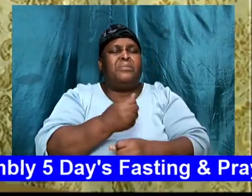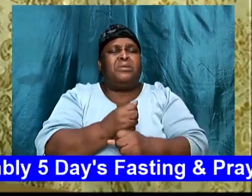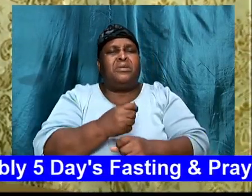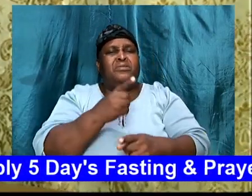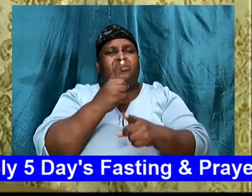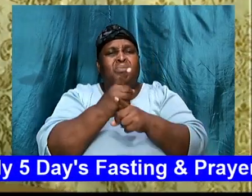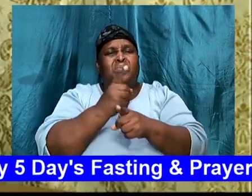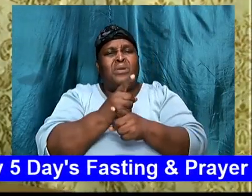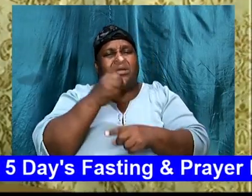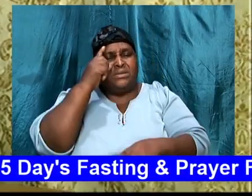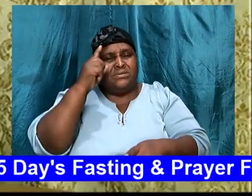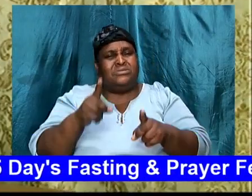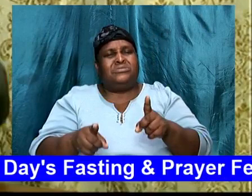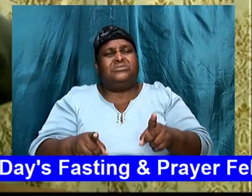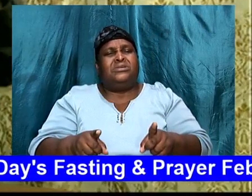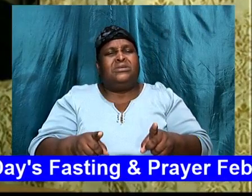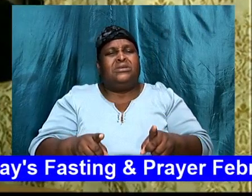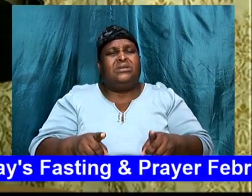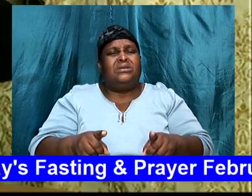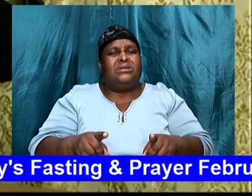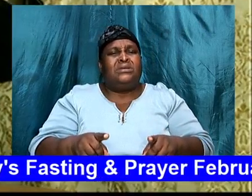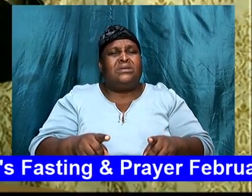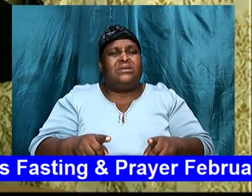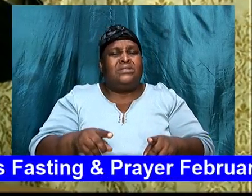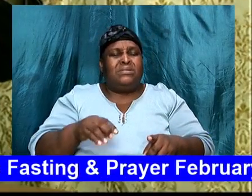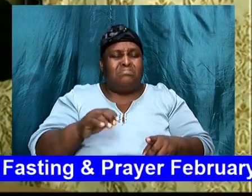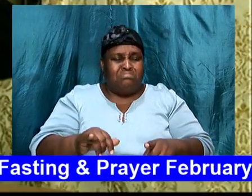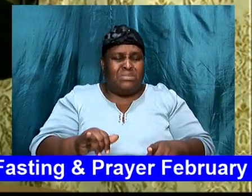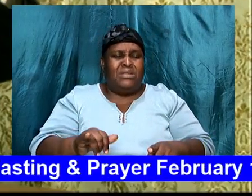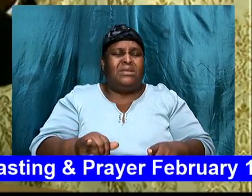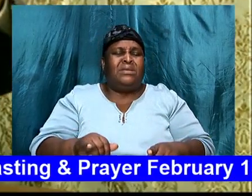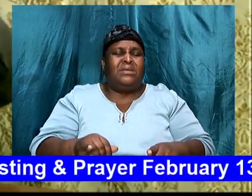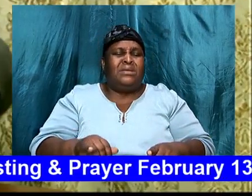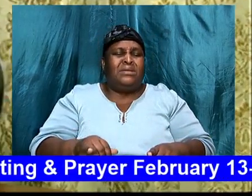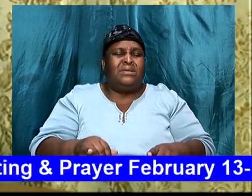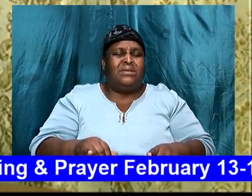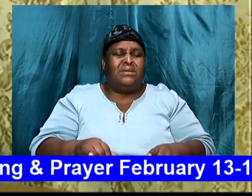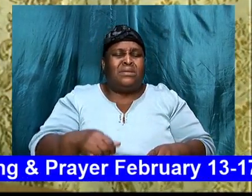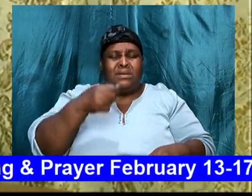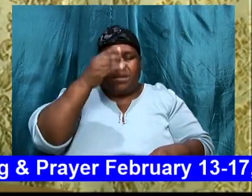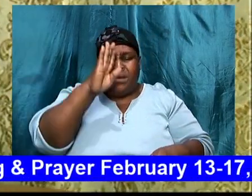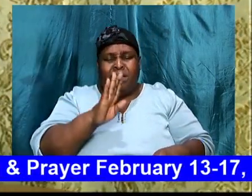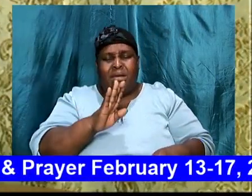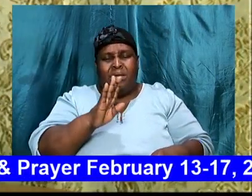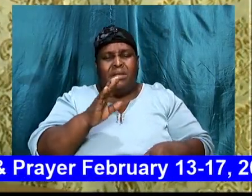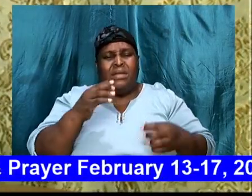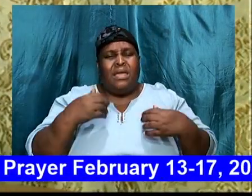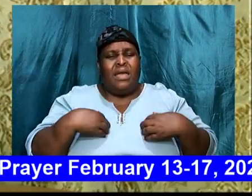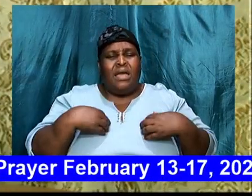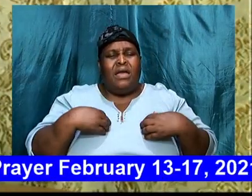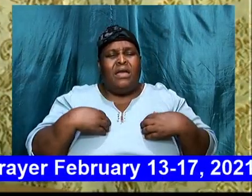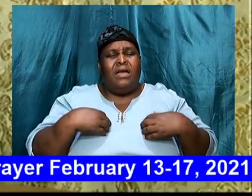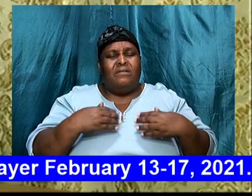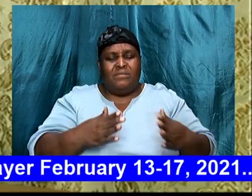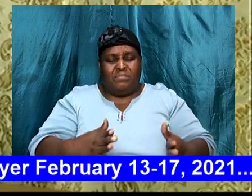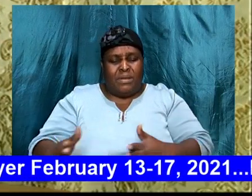to make the decision, that the Master, has in His plan, for our lives,